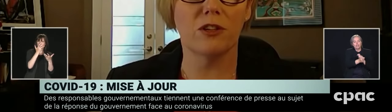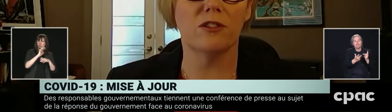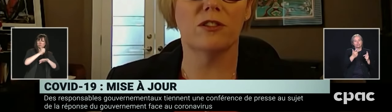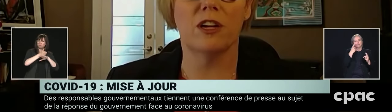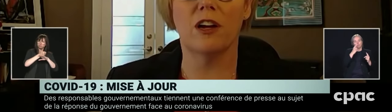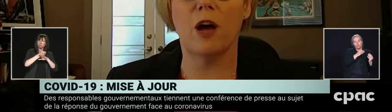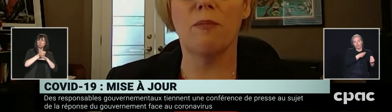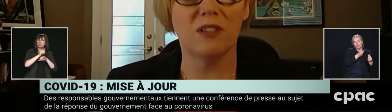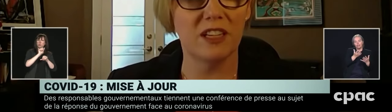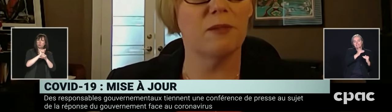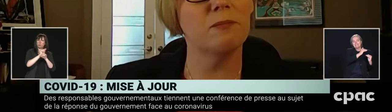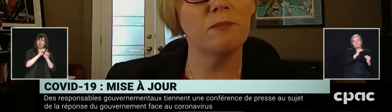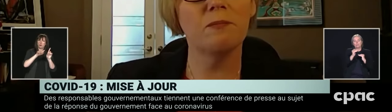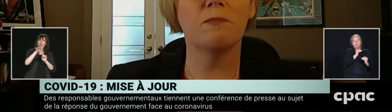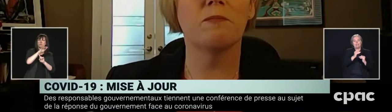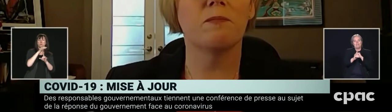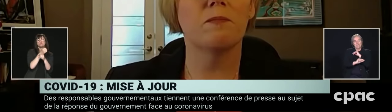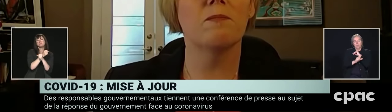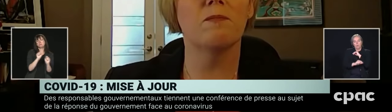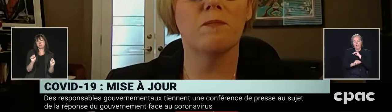première chose à penser.